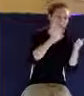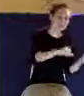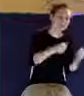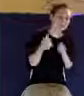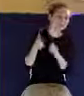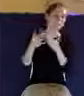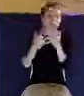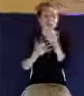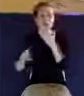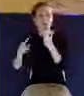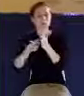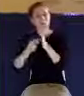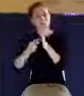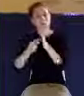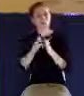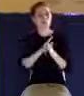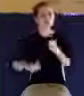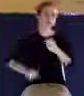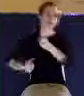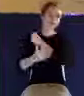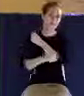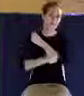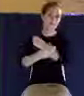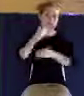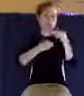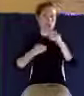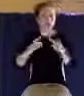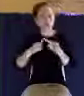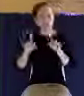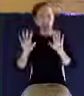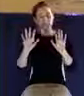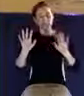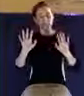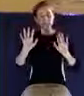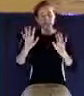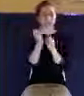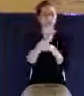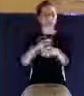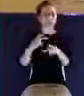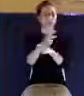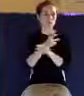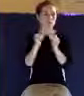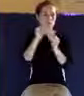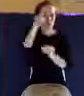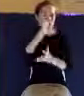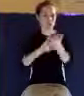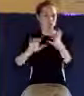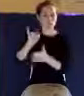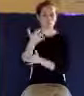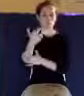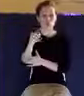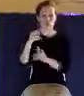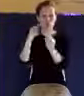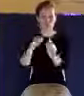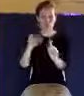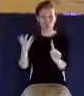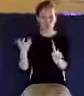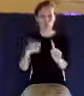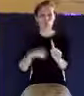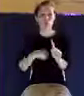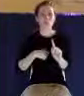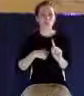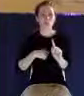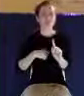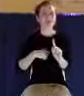Lord's Supper. And they try to bring that in. And again, that just confuses the matter. What John is doing is he's bringing